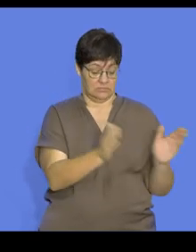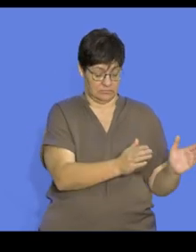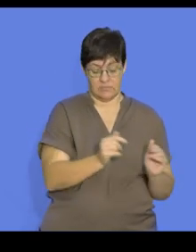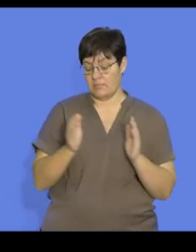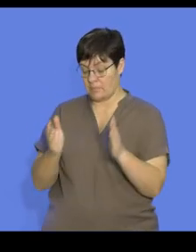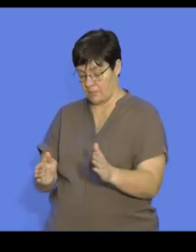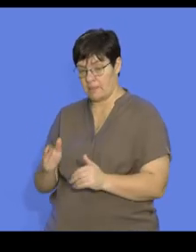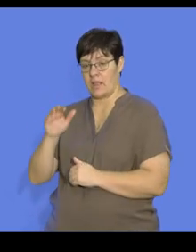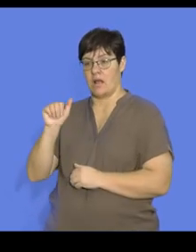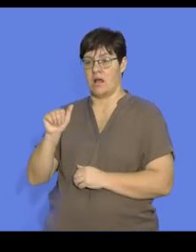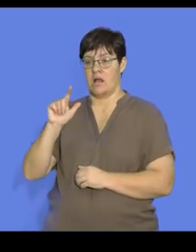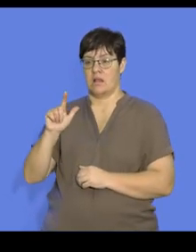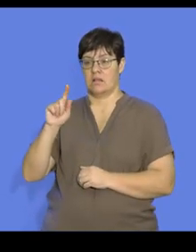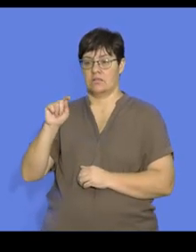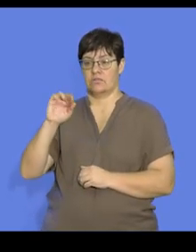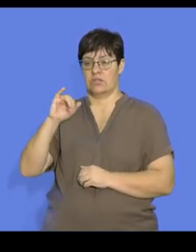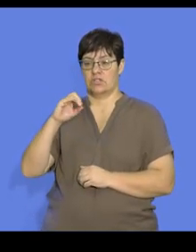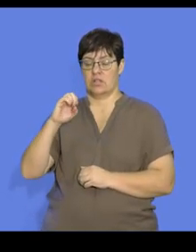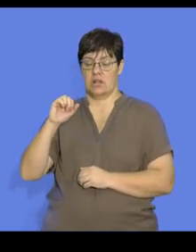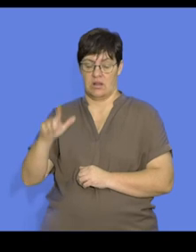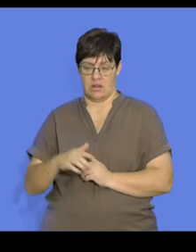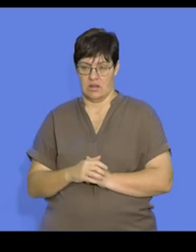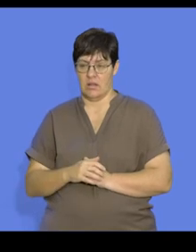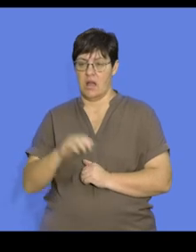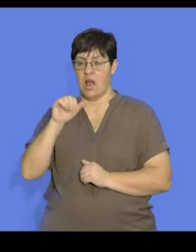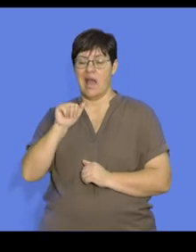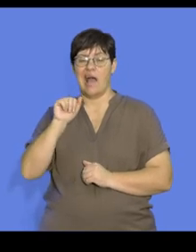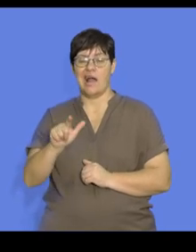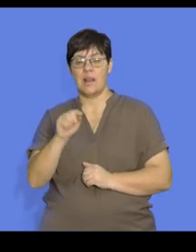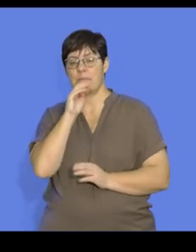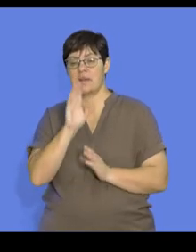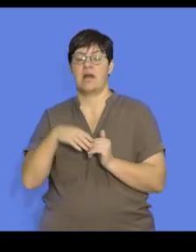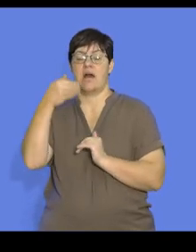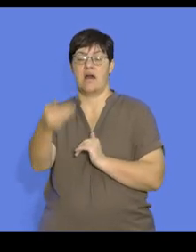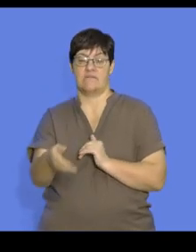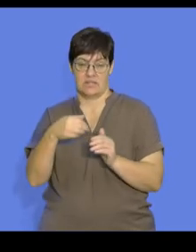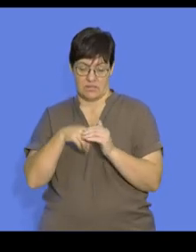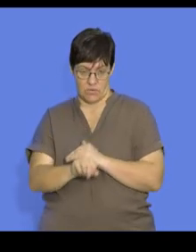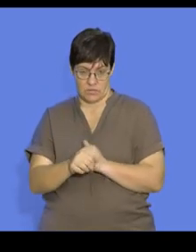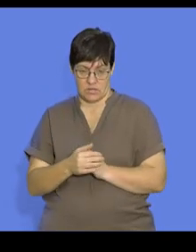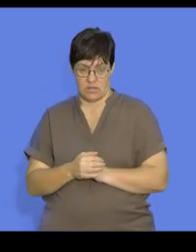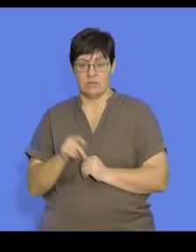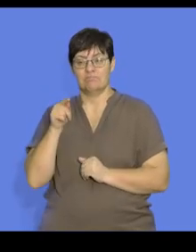on to altricial development and focus on the word al meaning after and often refer to this where the species